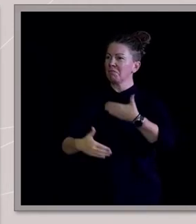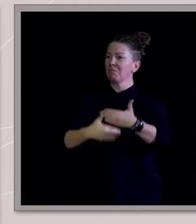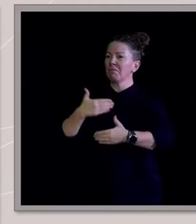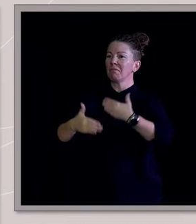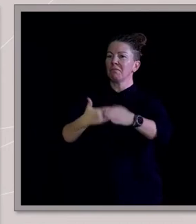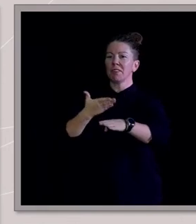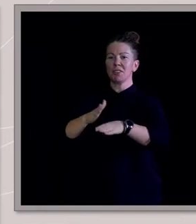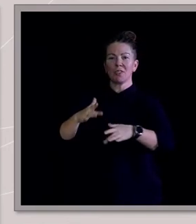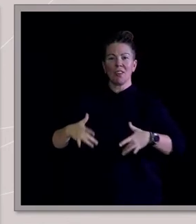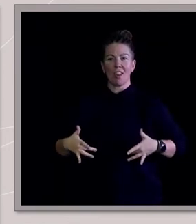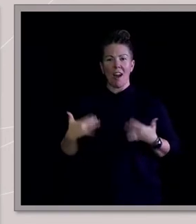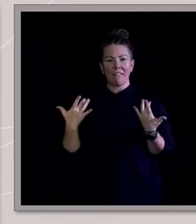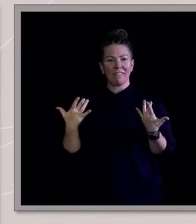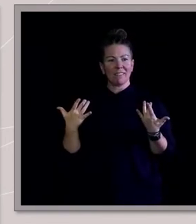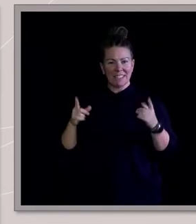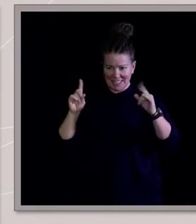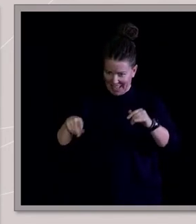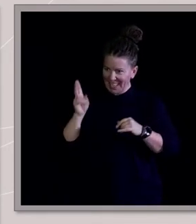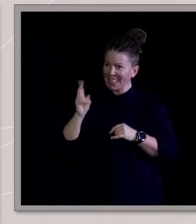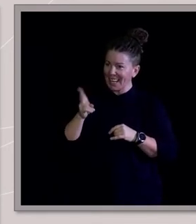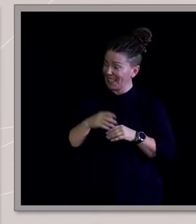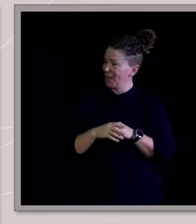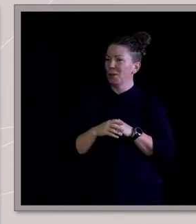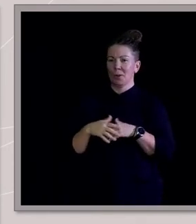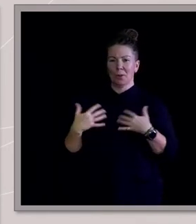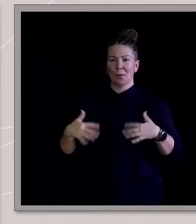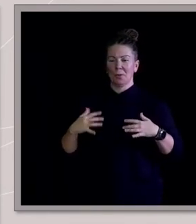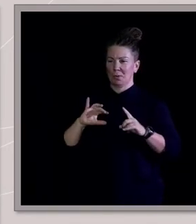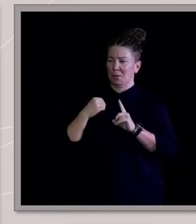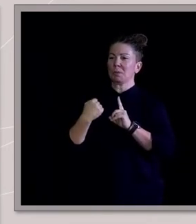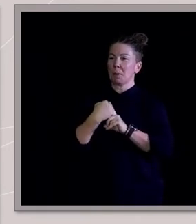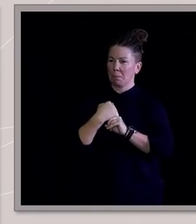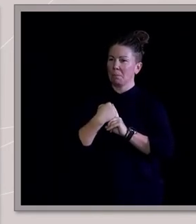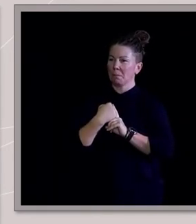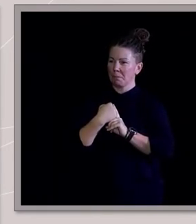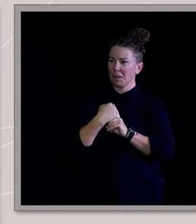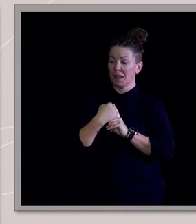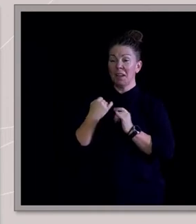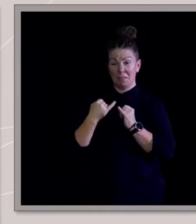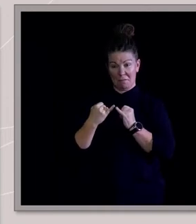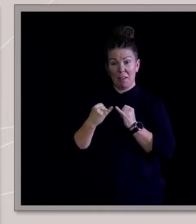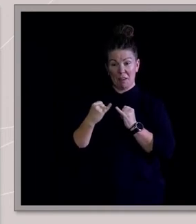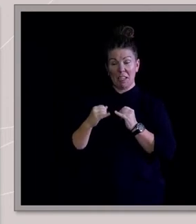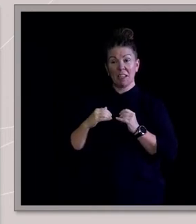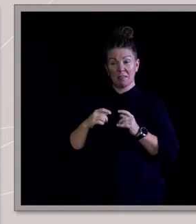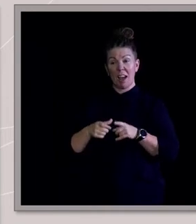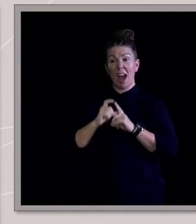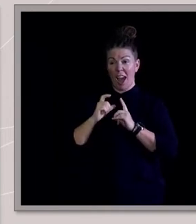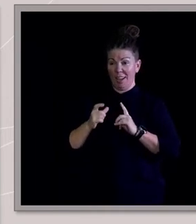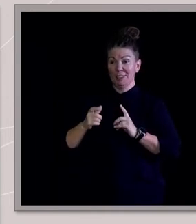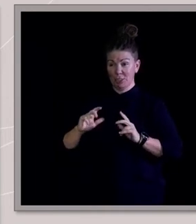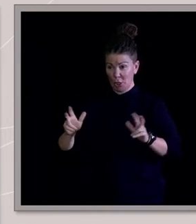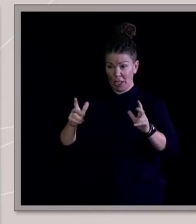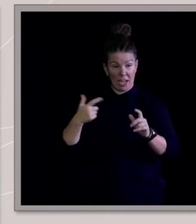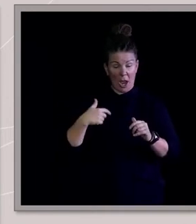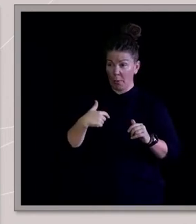of my birth and started again. And that was a whole nother very tough journey. I had all this freedom but nowhere to go with it.